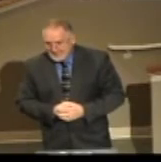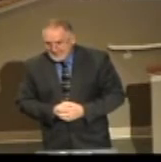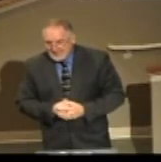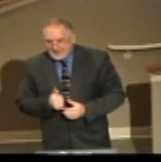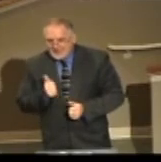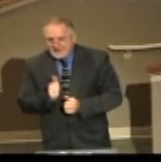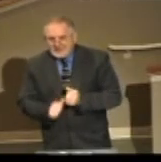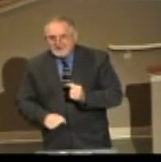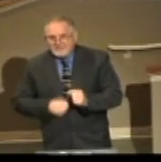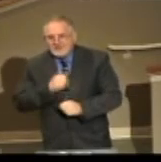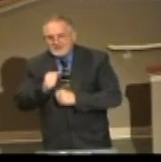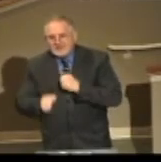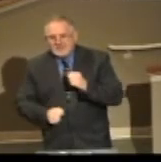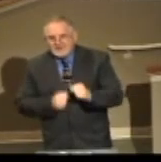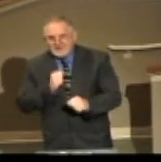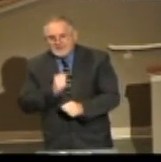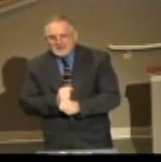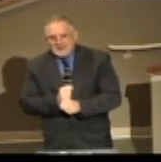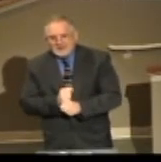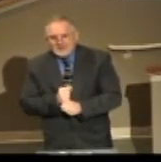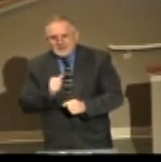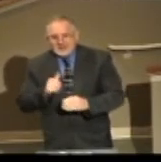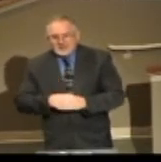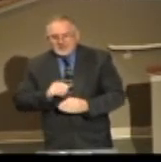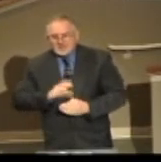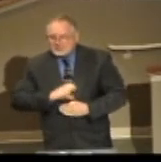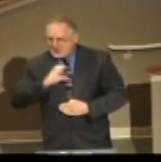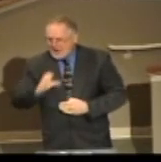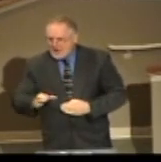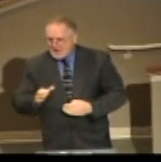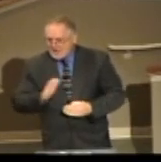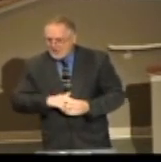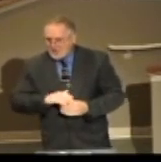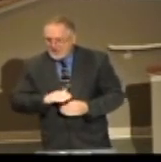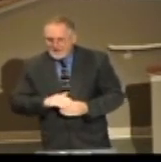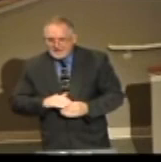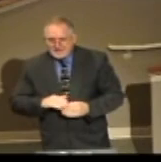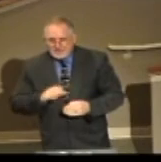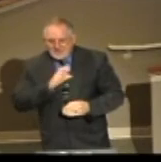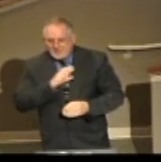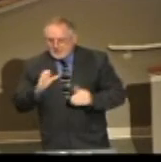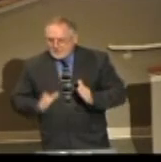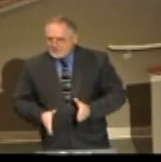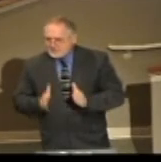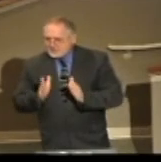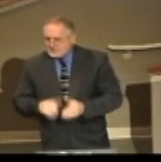Every year at a liberal University of Chicago Divinity School, a school that's supposed to be teaching preachers the truth of the Word of God,